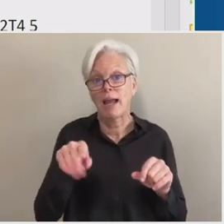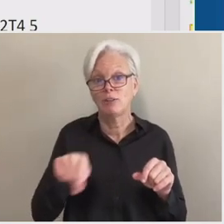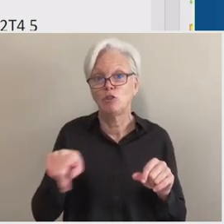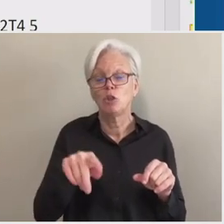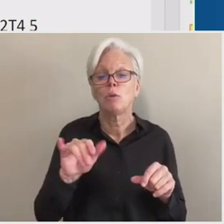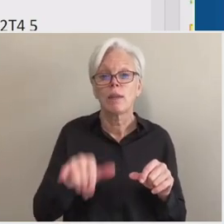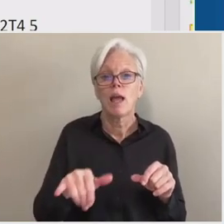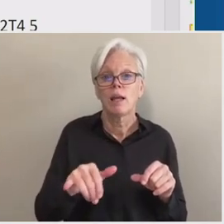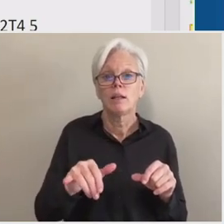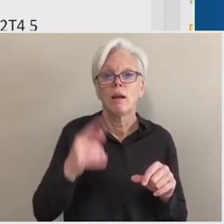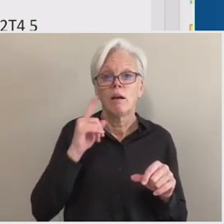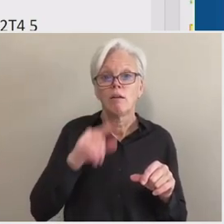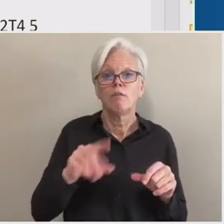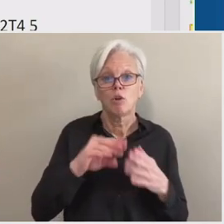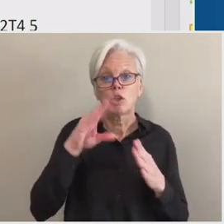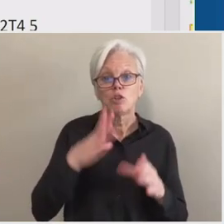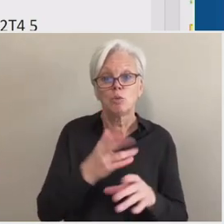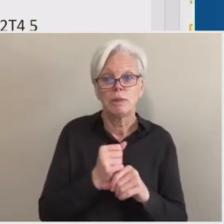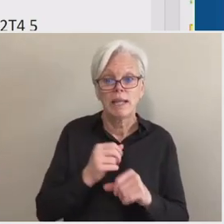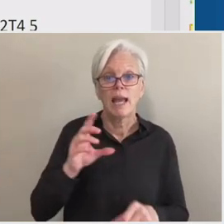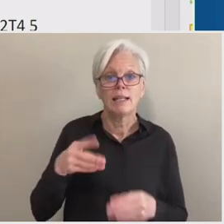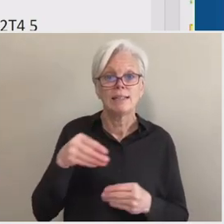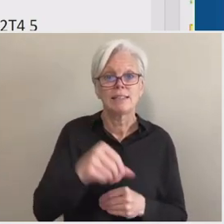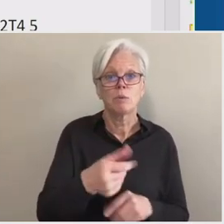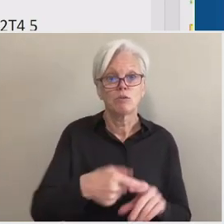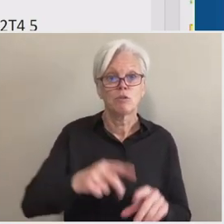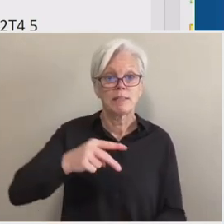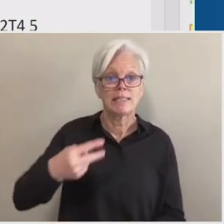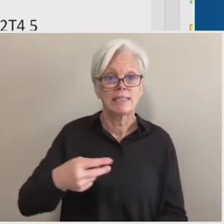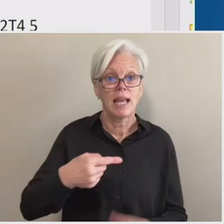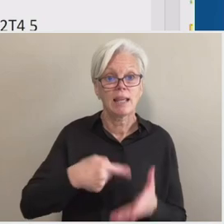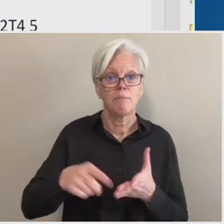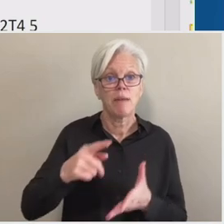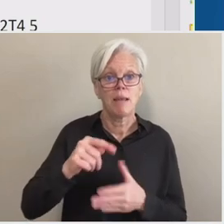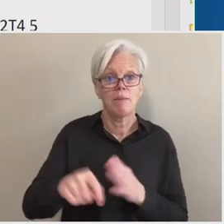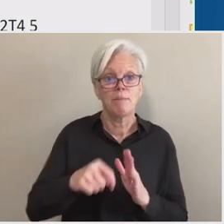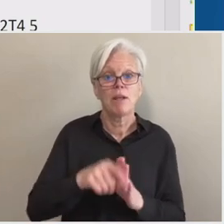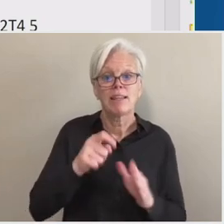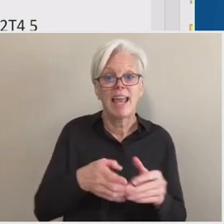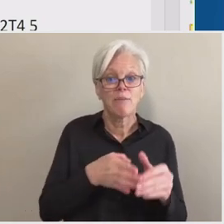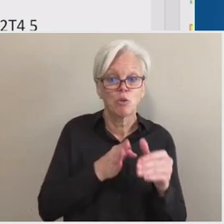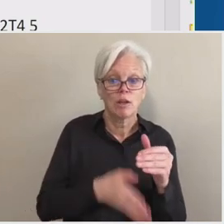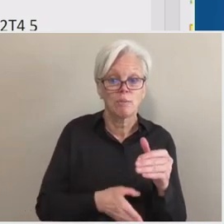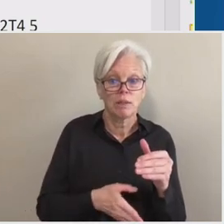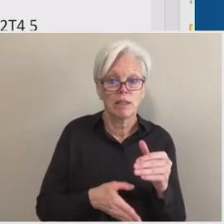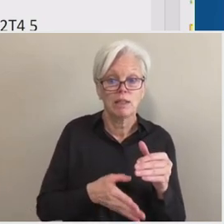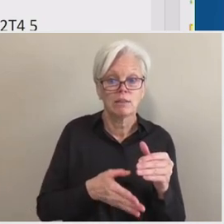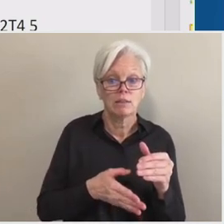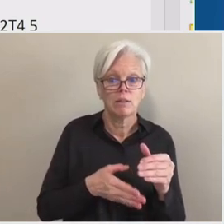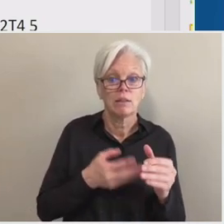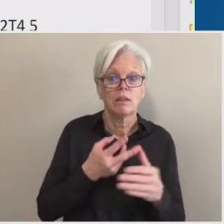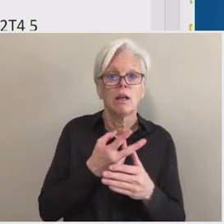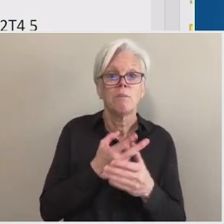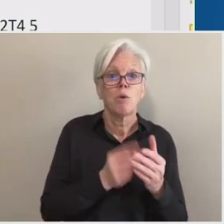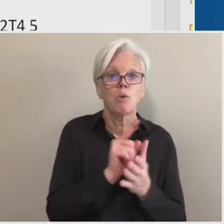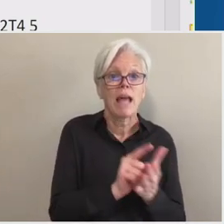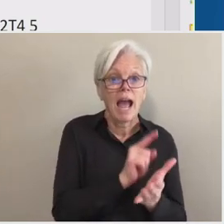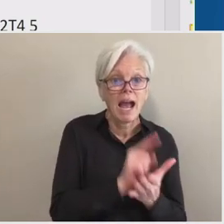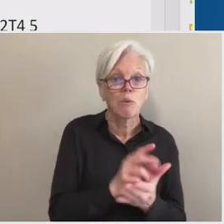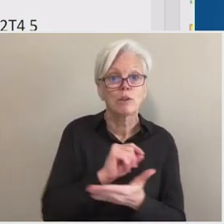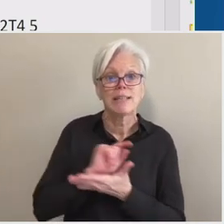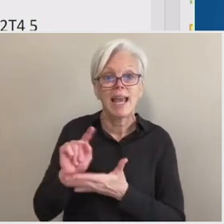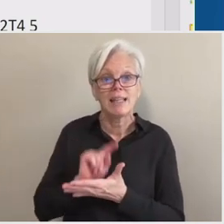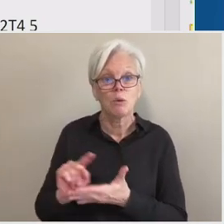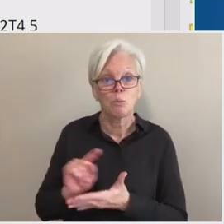get disbursements from the second payment period, they have to complete both the hours and the weeks in the